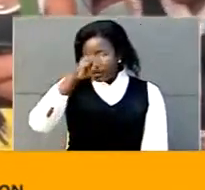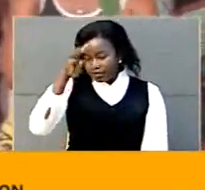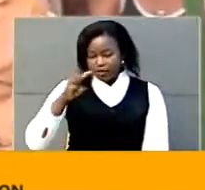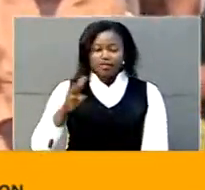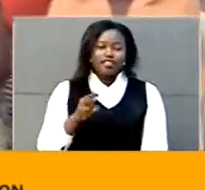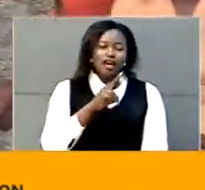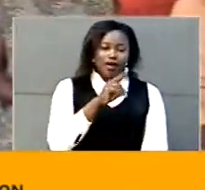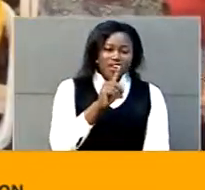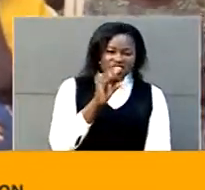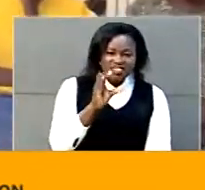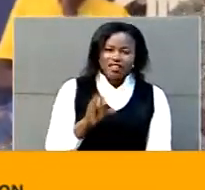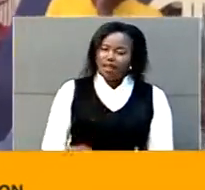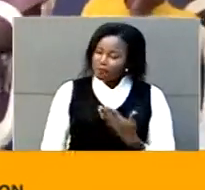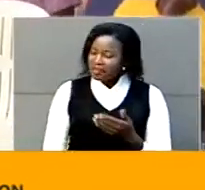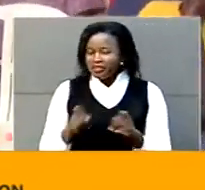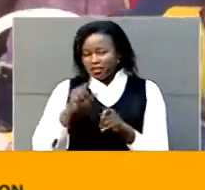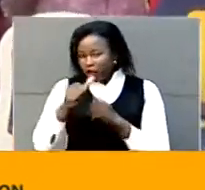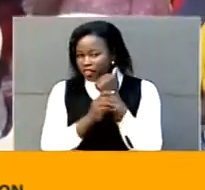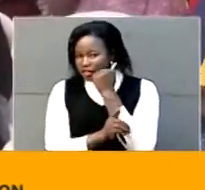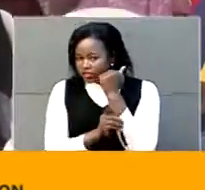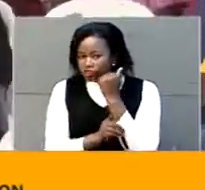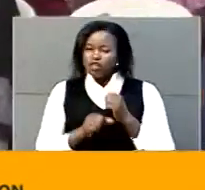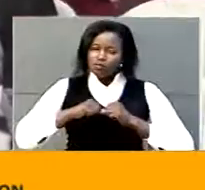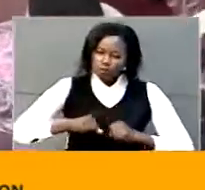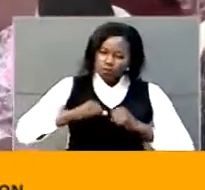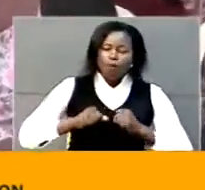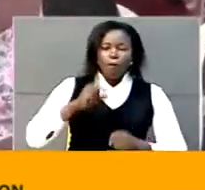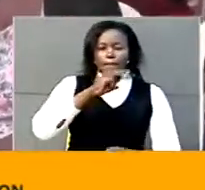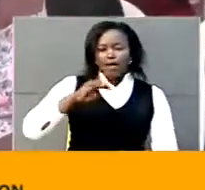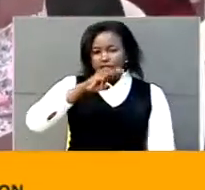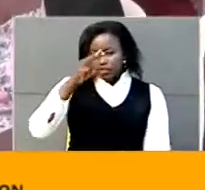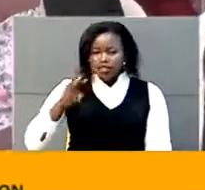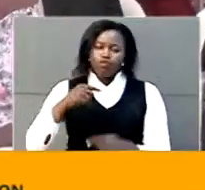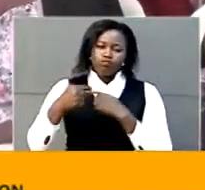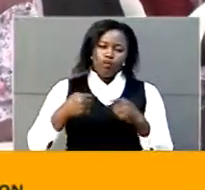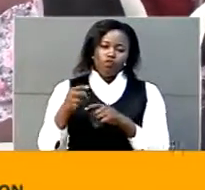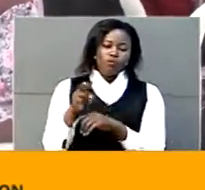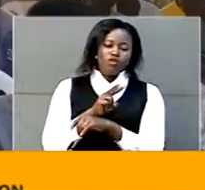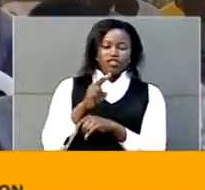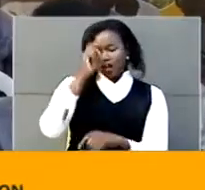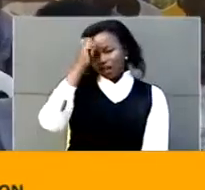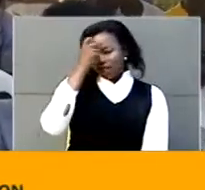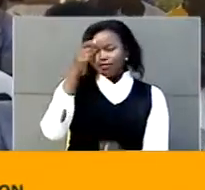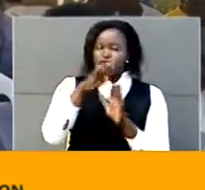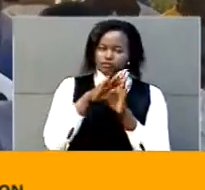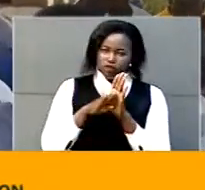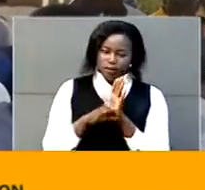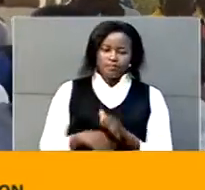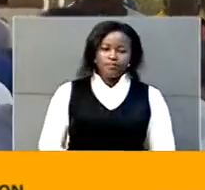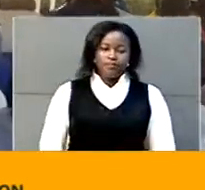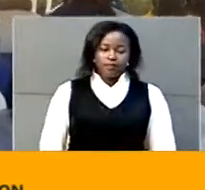commissioner patrick keihua and other district officials in masindi to monta government programs is